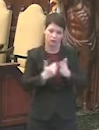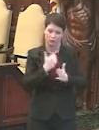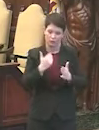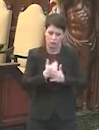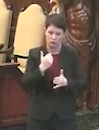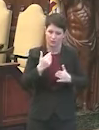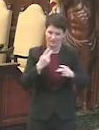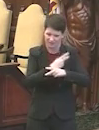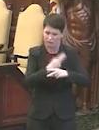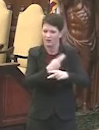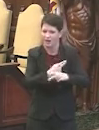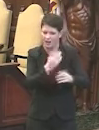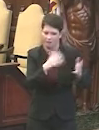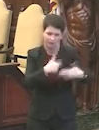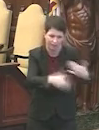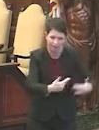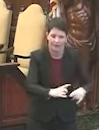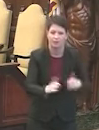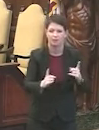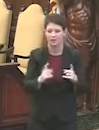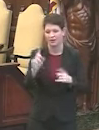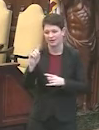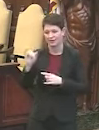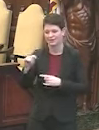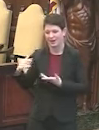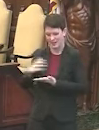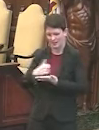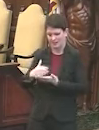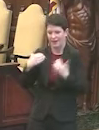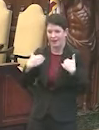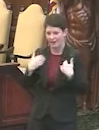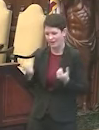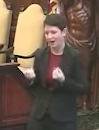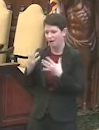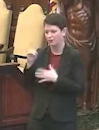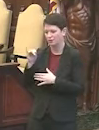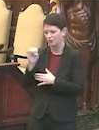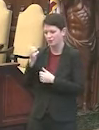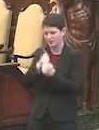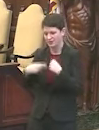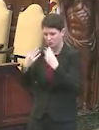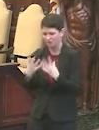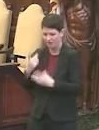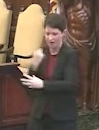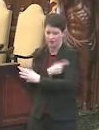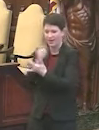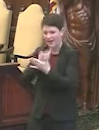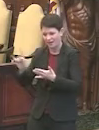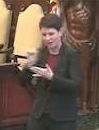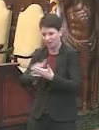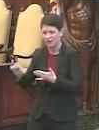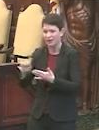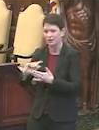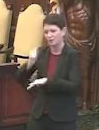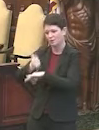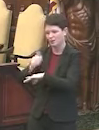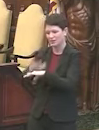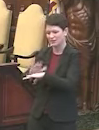are just scaling up. And so we do have data on how many doses each provider is delivering each week to base that information on.